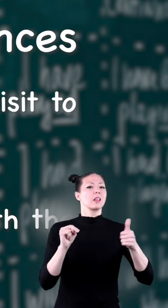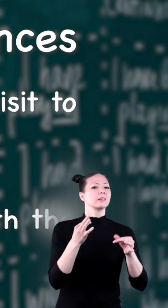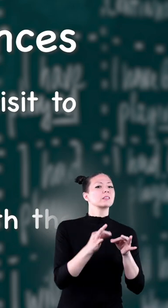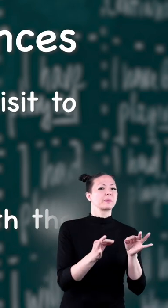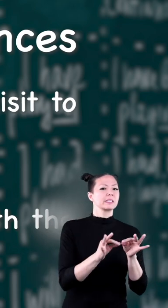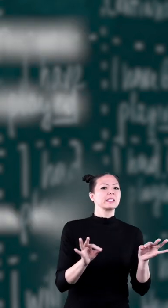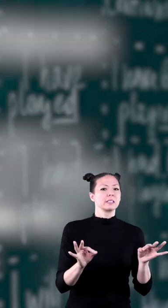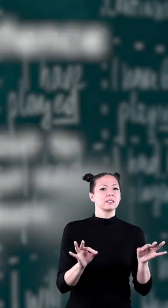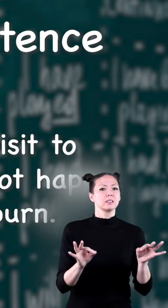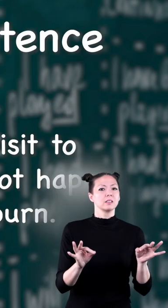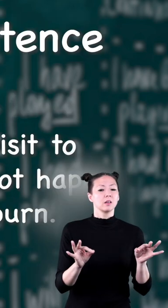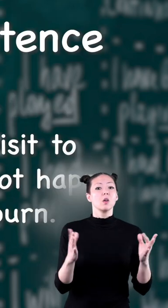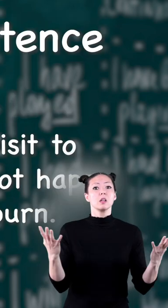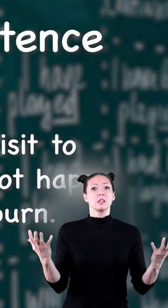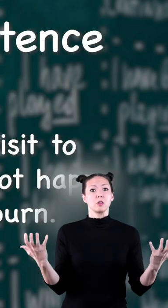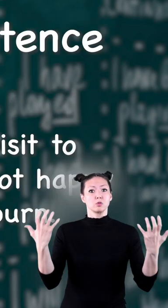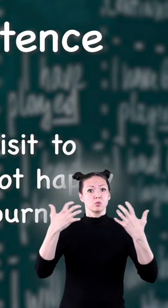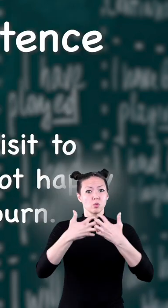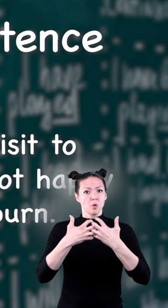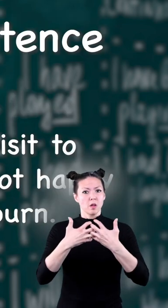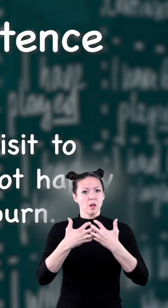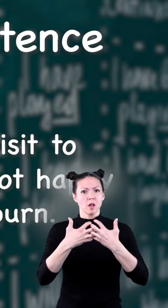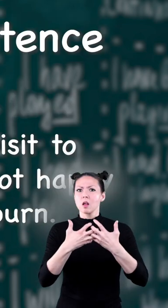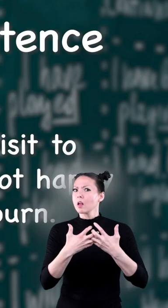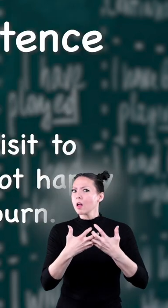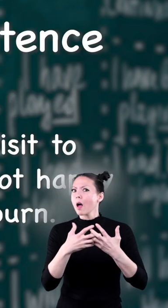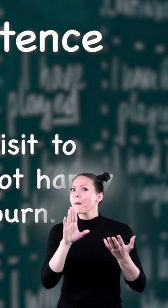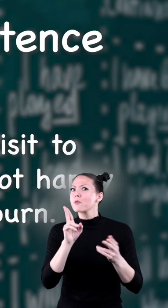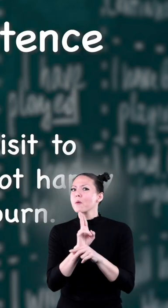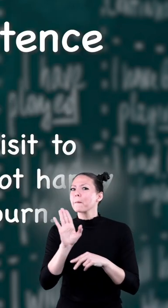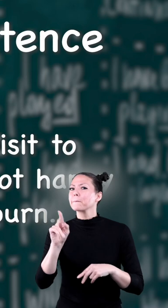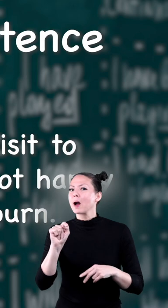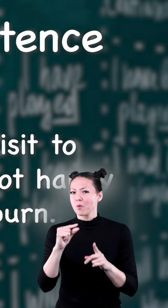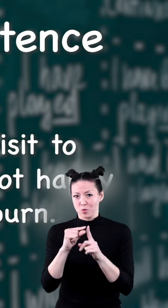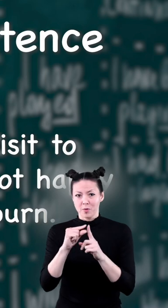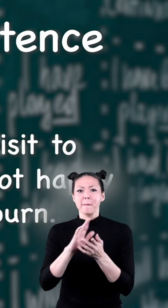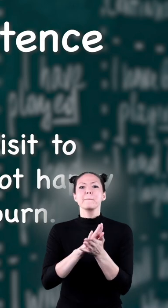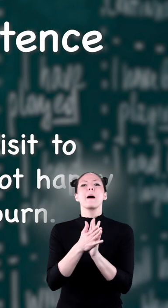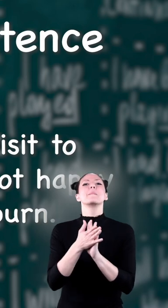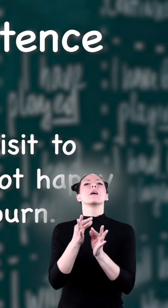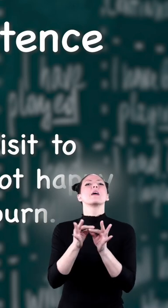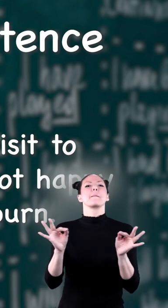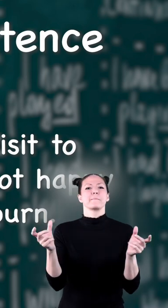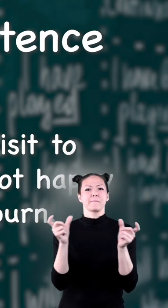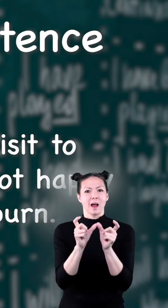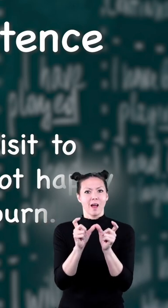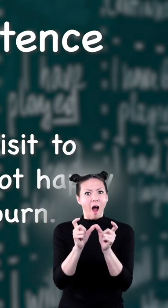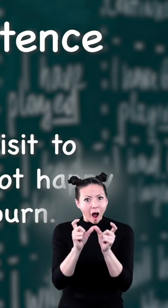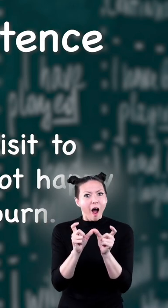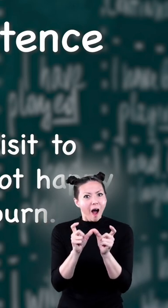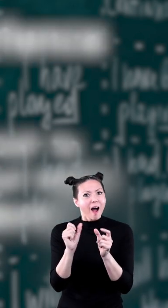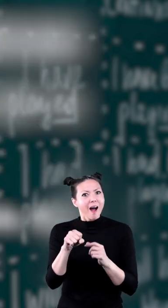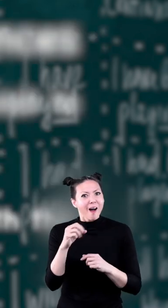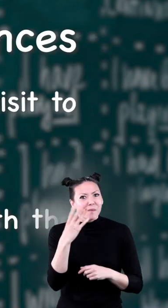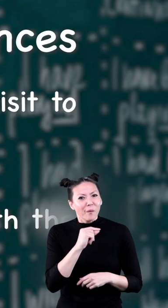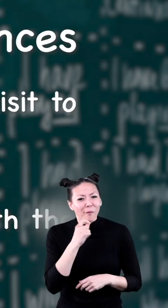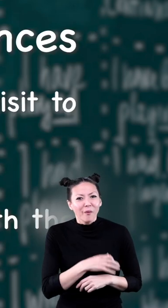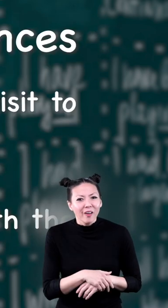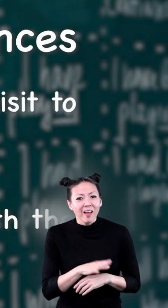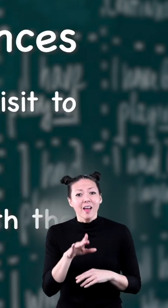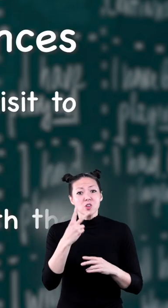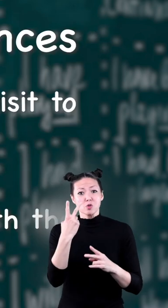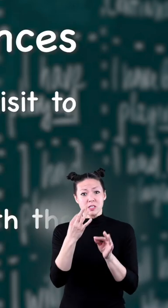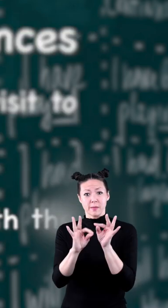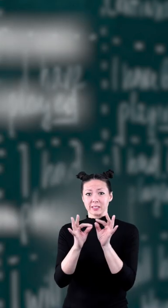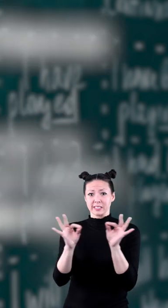simple sentence when joined together by the word but it becomes a compound sentence pretty cool from two